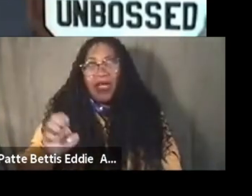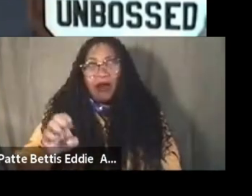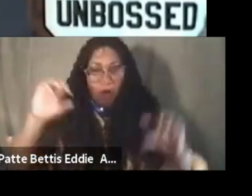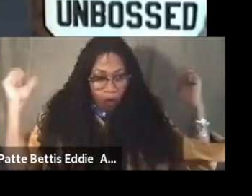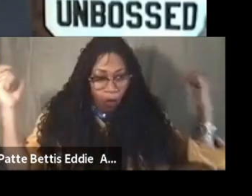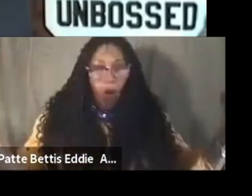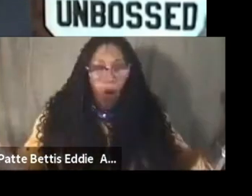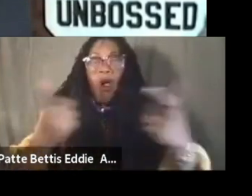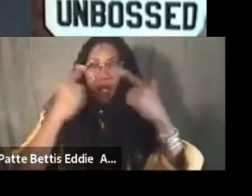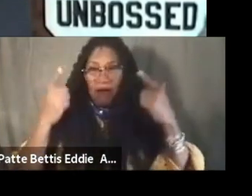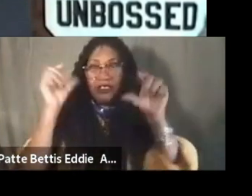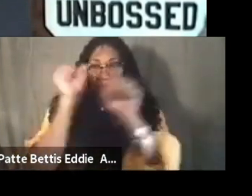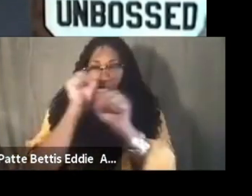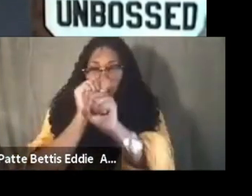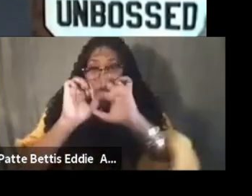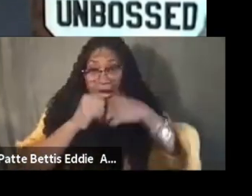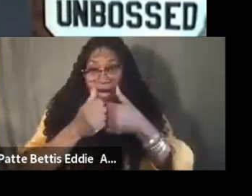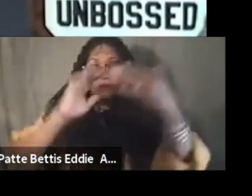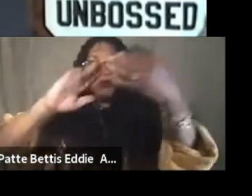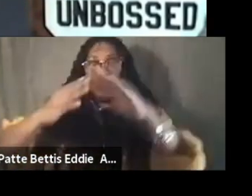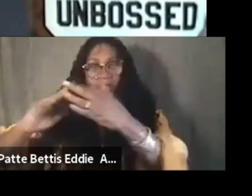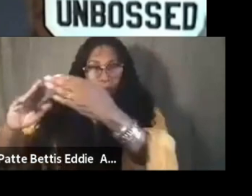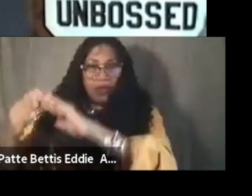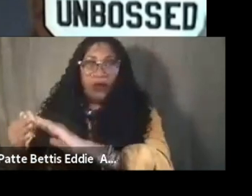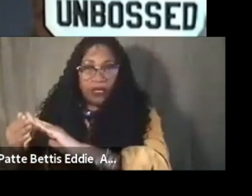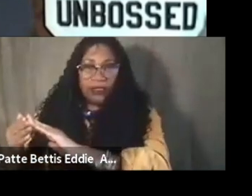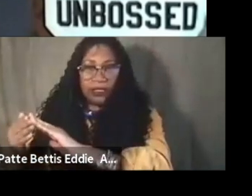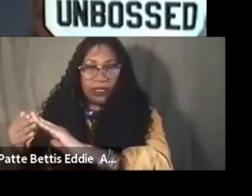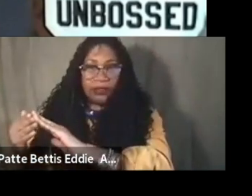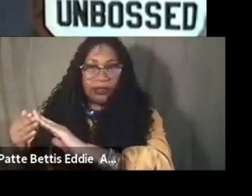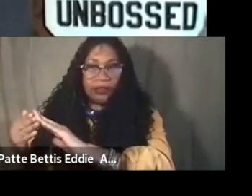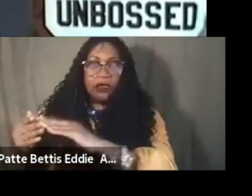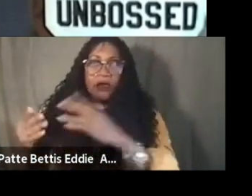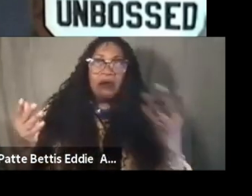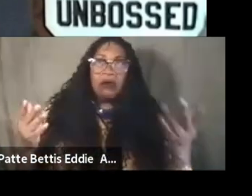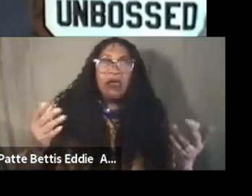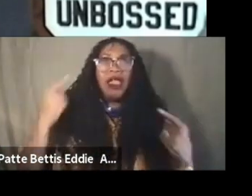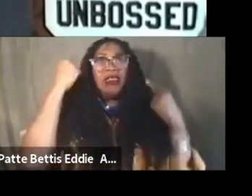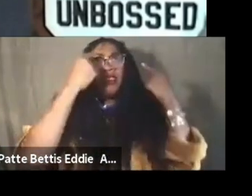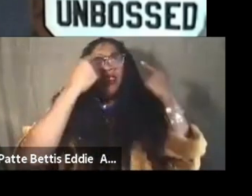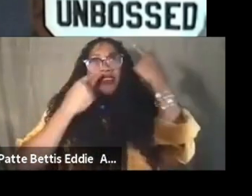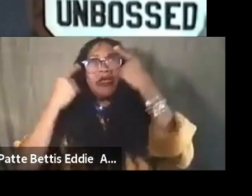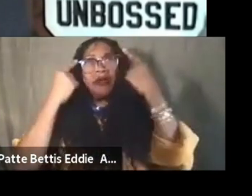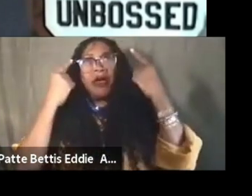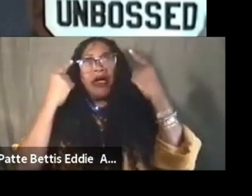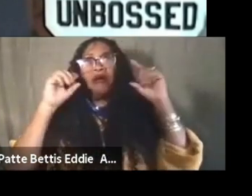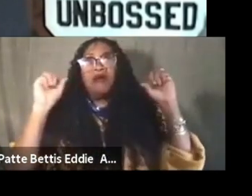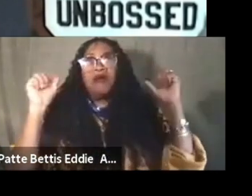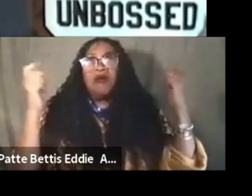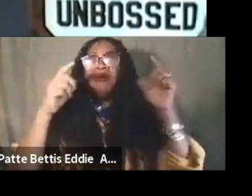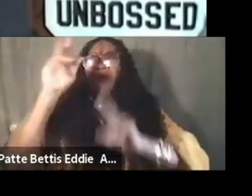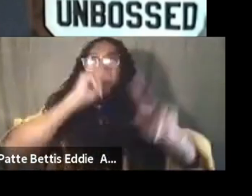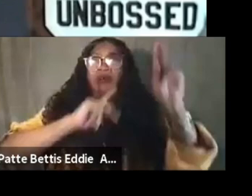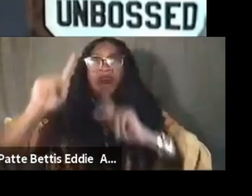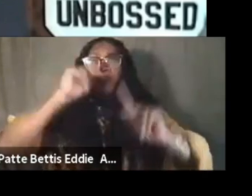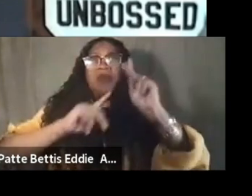much about bringing working with communities right working with those working with communities thinking about bringing along the folks who have been